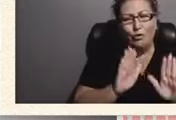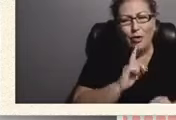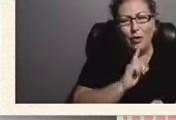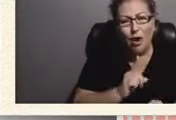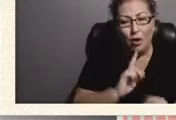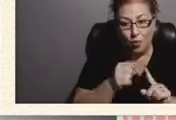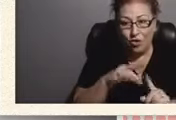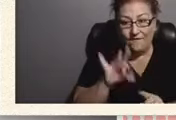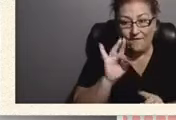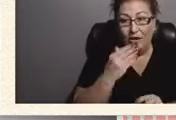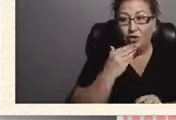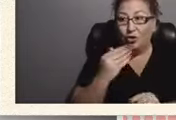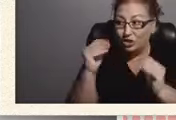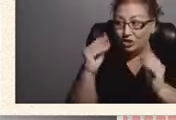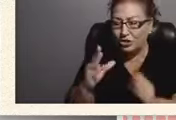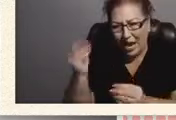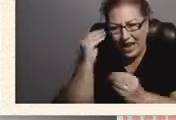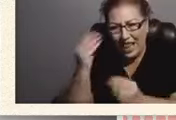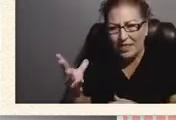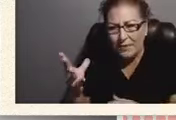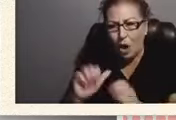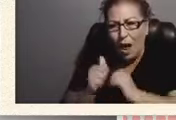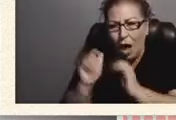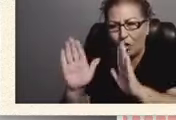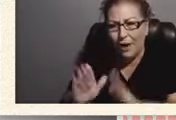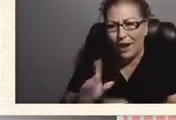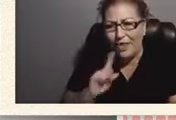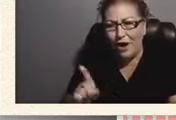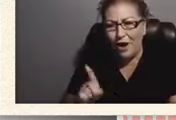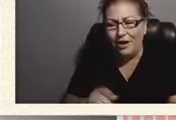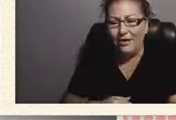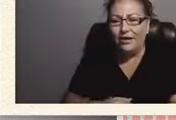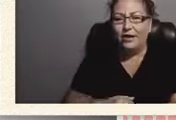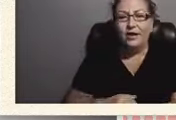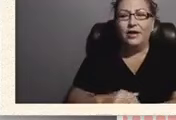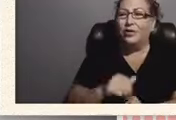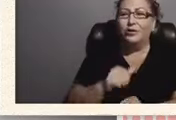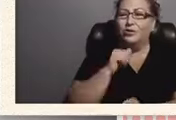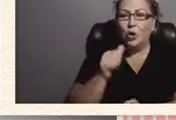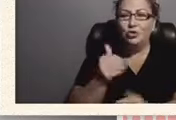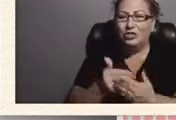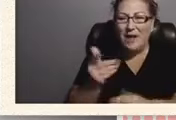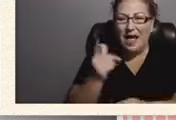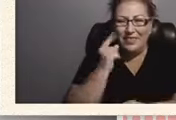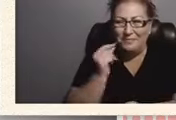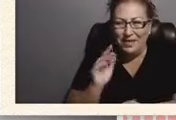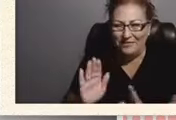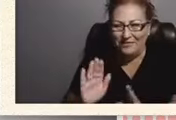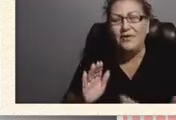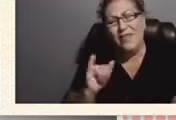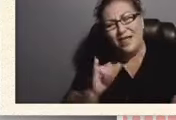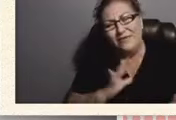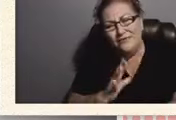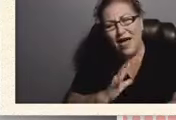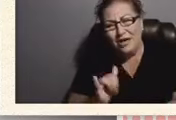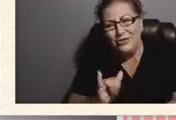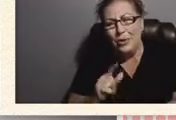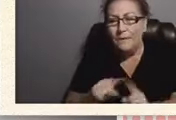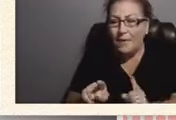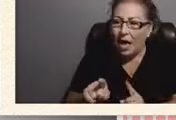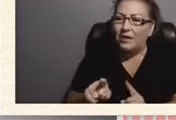let them know how great they are not just buying them a gift which is fine too but verbally